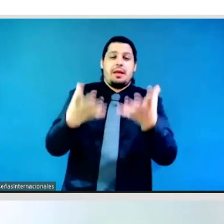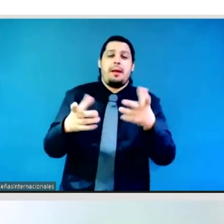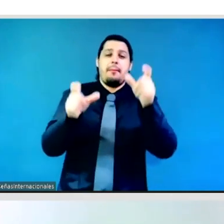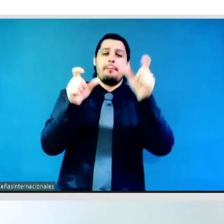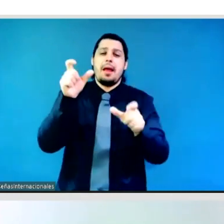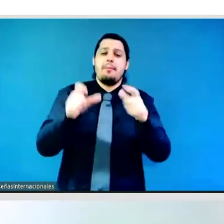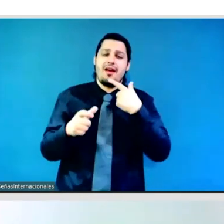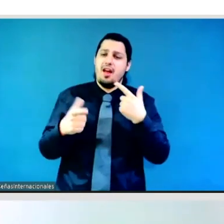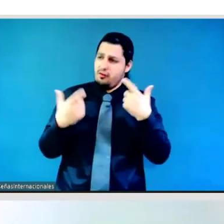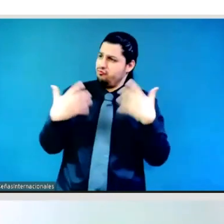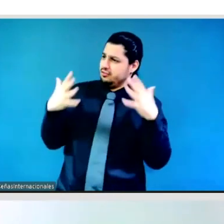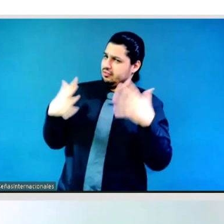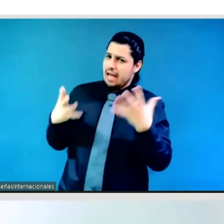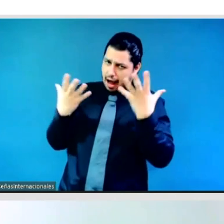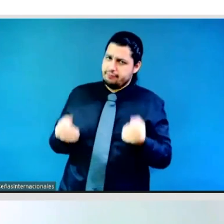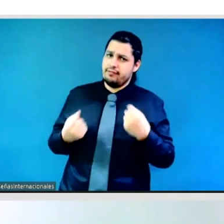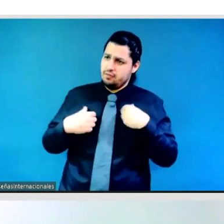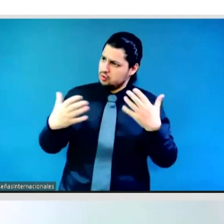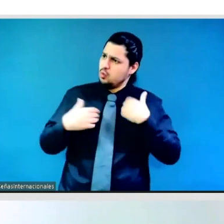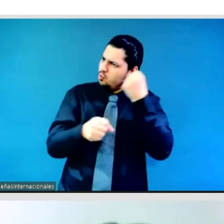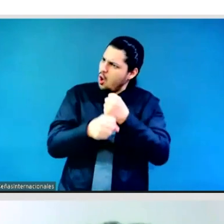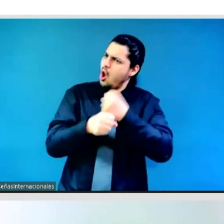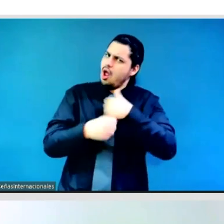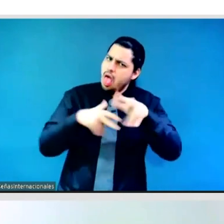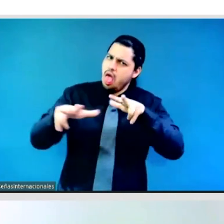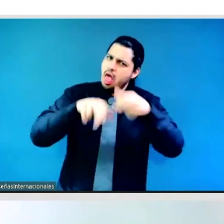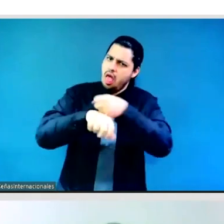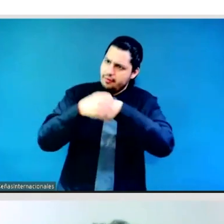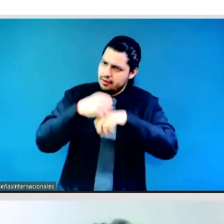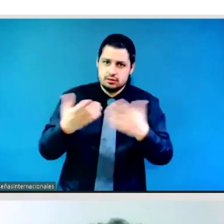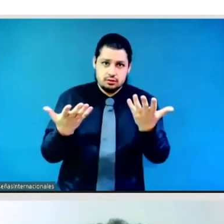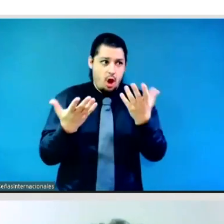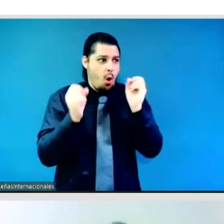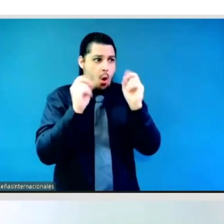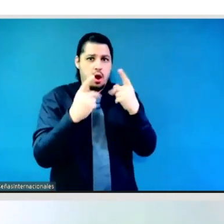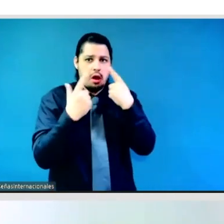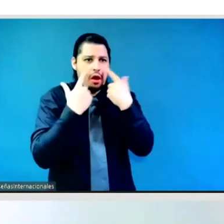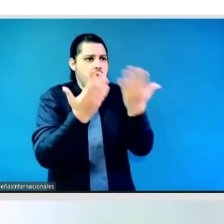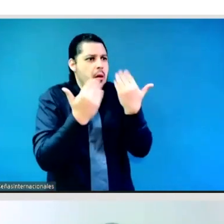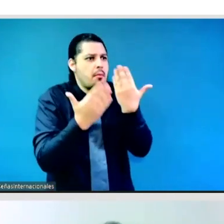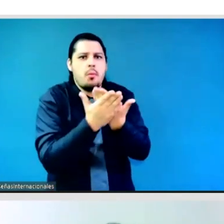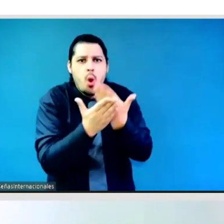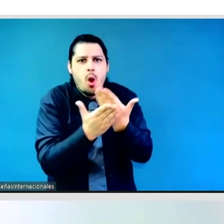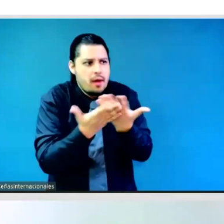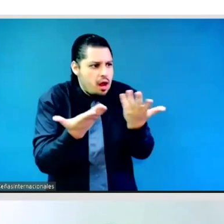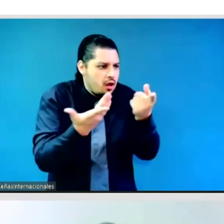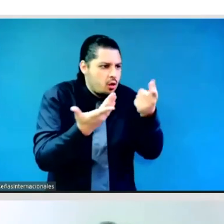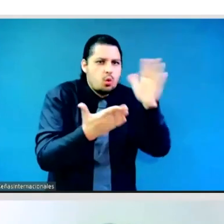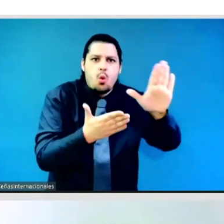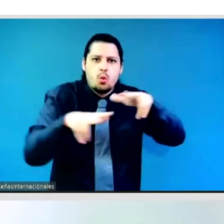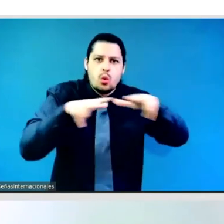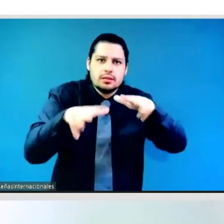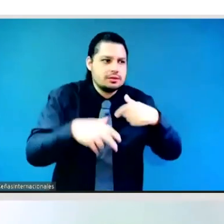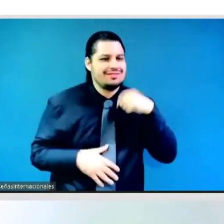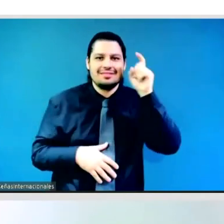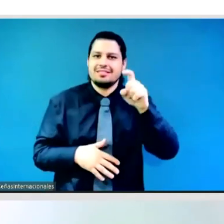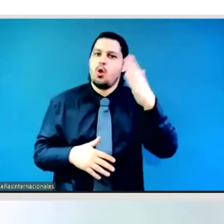and really challenging the different spaces to say, okay, who sits on those boards, who sits on the boards of those organizations, are they young feminists who are part of those boards and